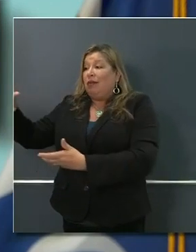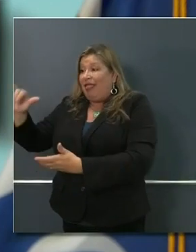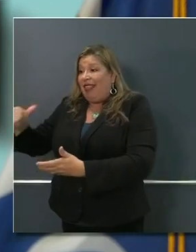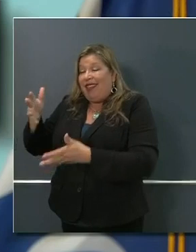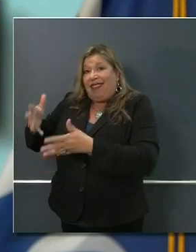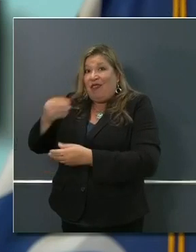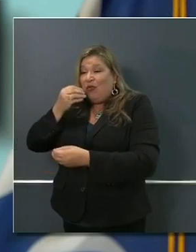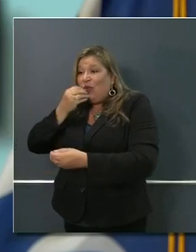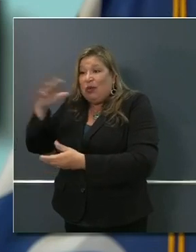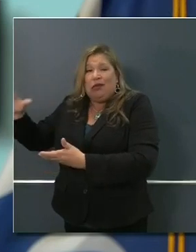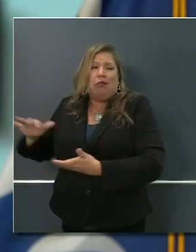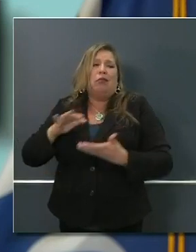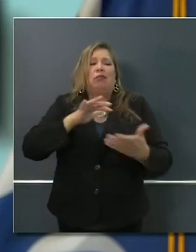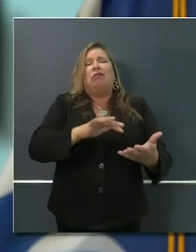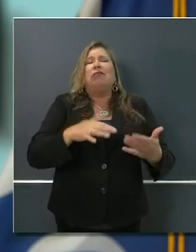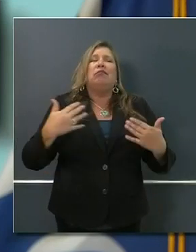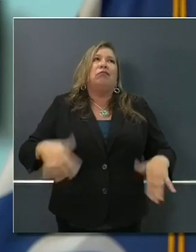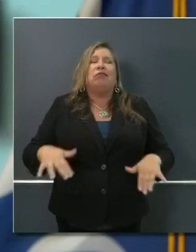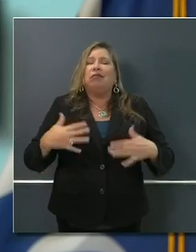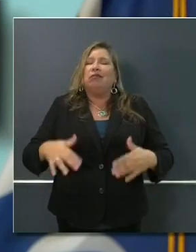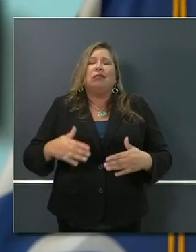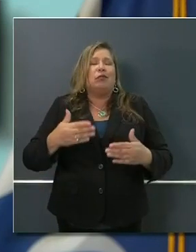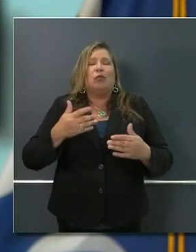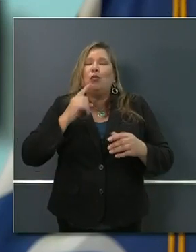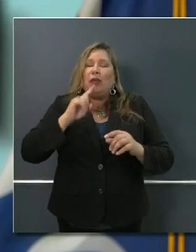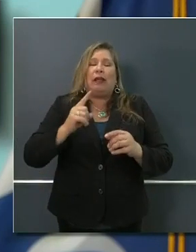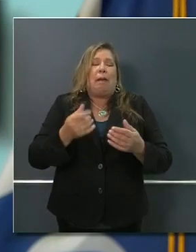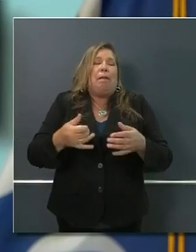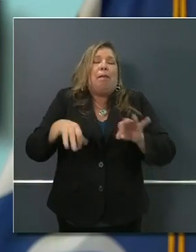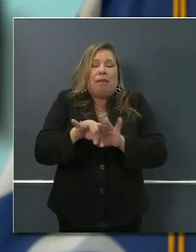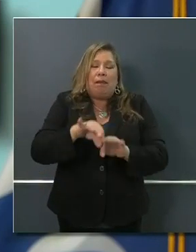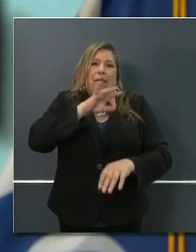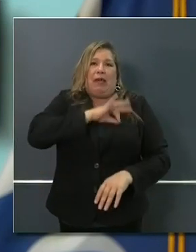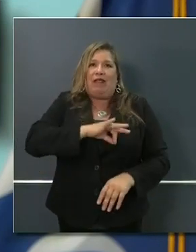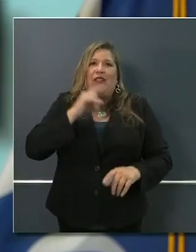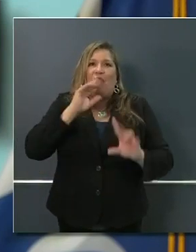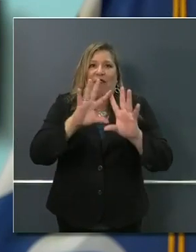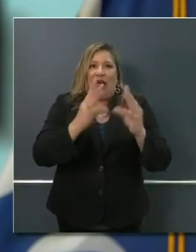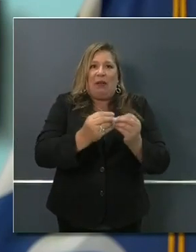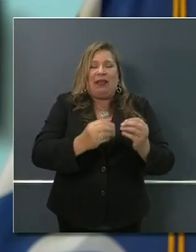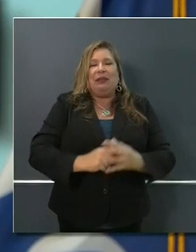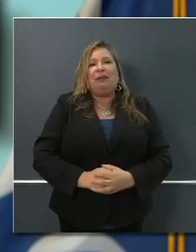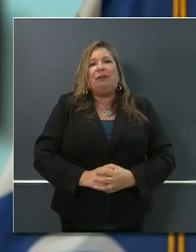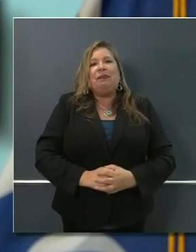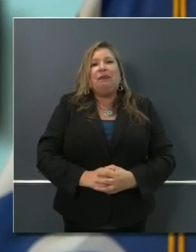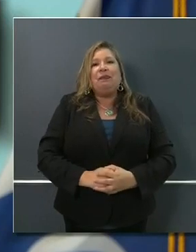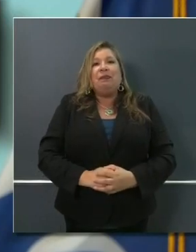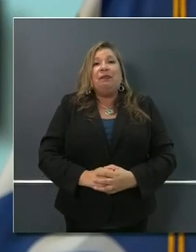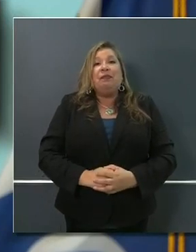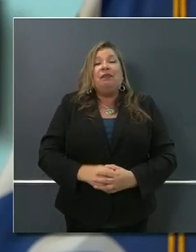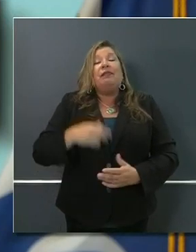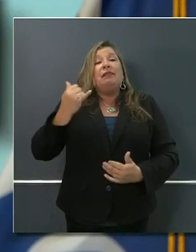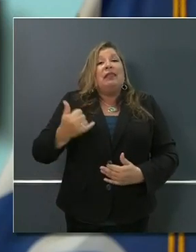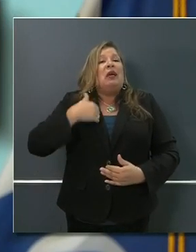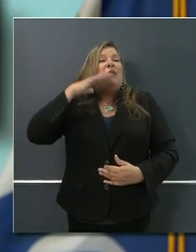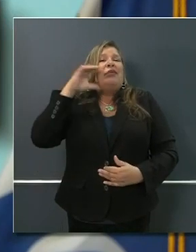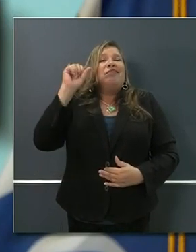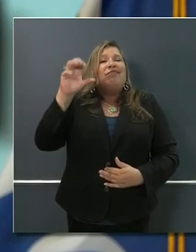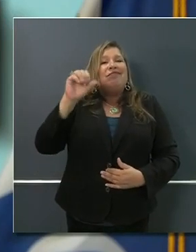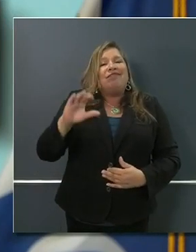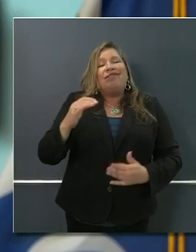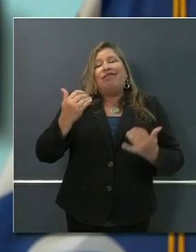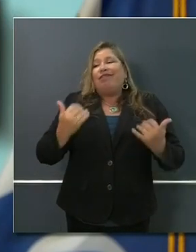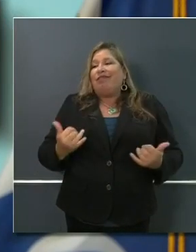program as well. Let me just extend, as we do daily, little bit of update before we open it to questions from